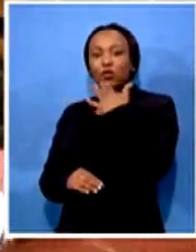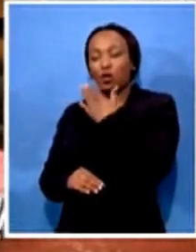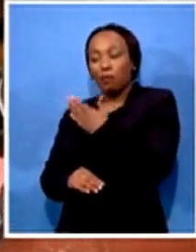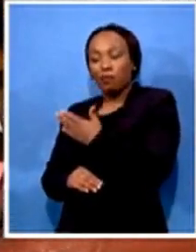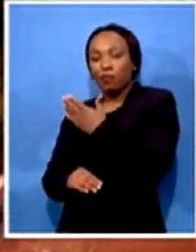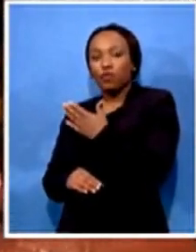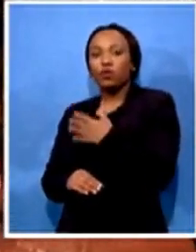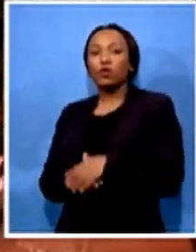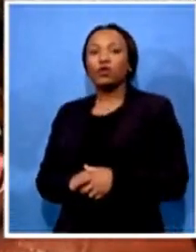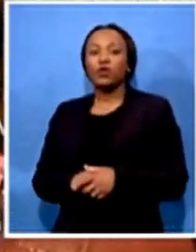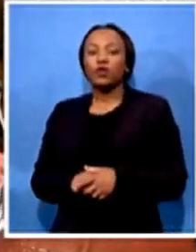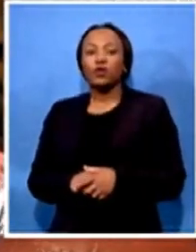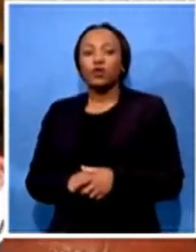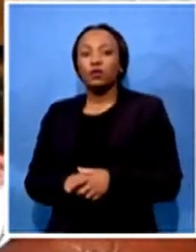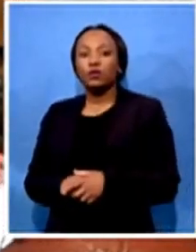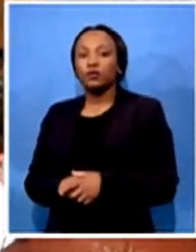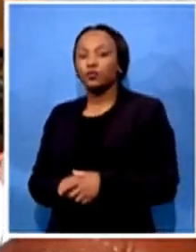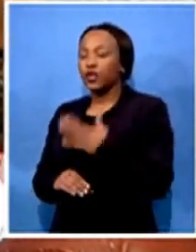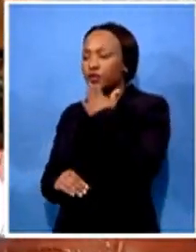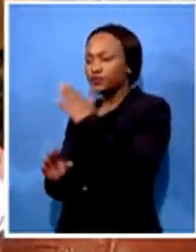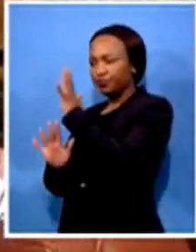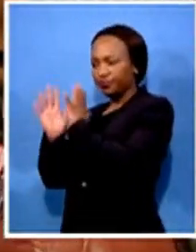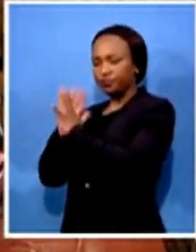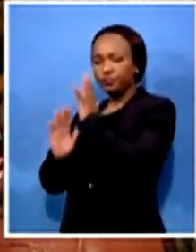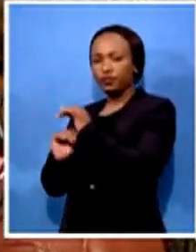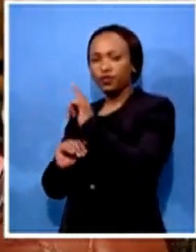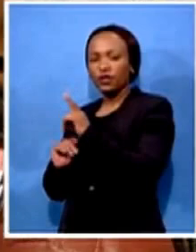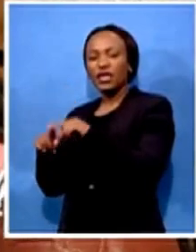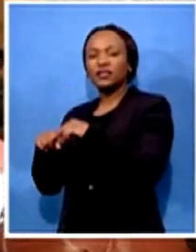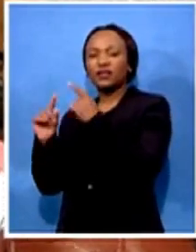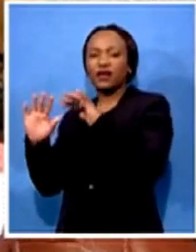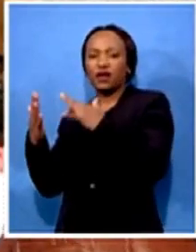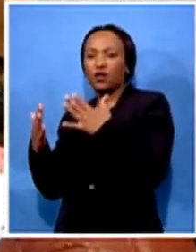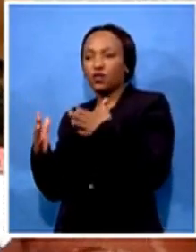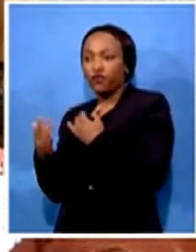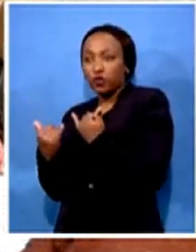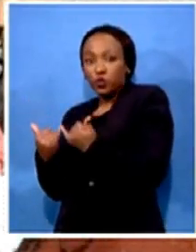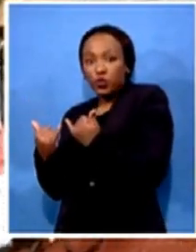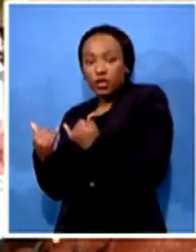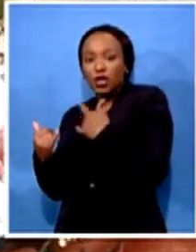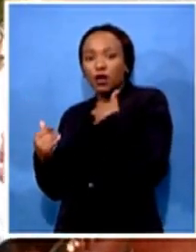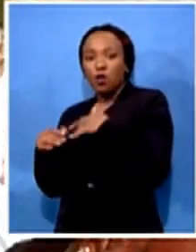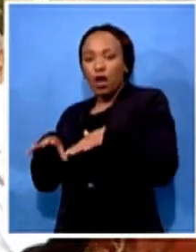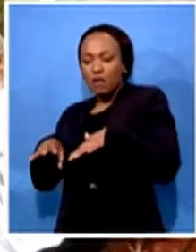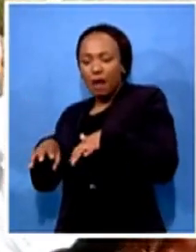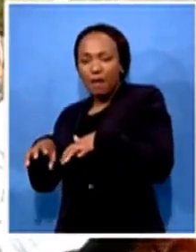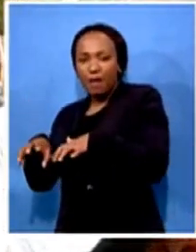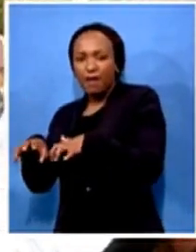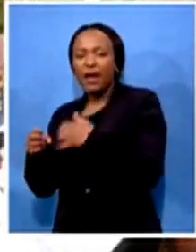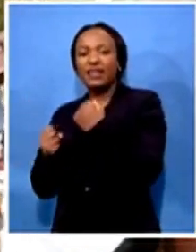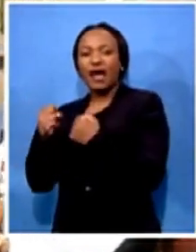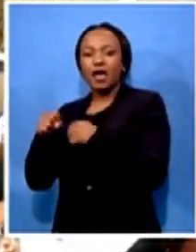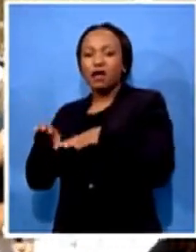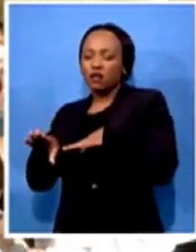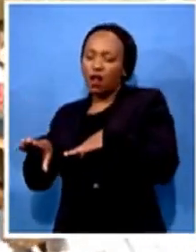what is different with today's mass ride compared to last week's. Yeah, thank you very much.